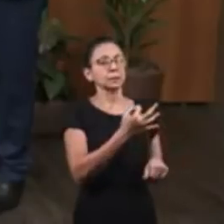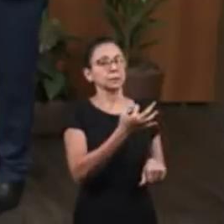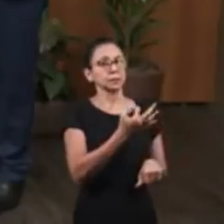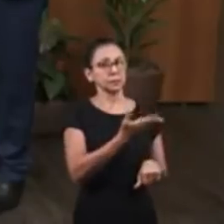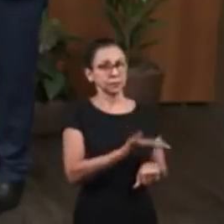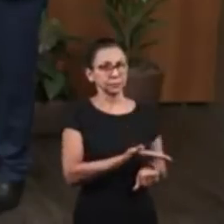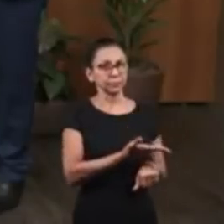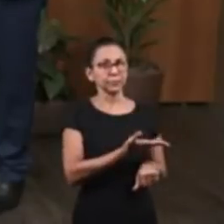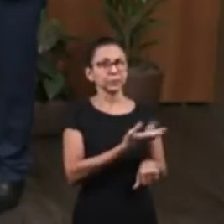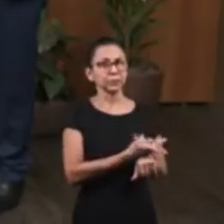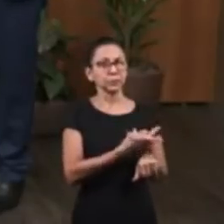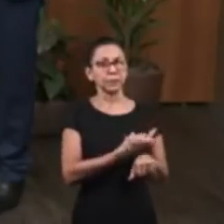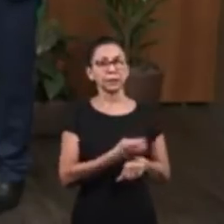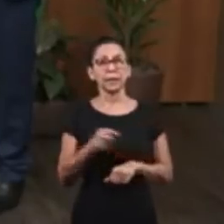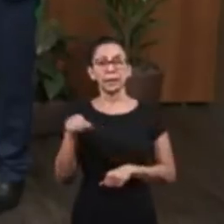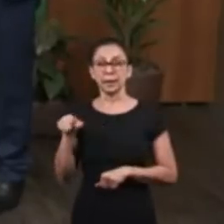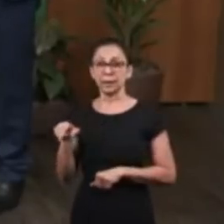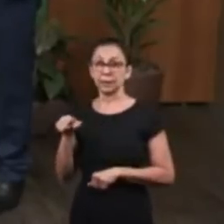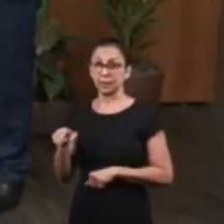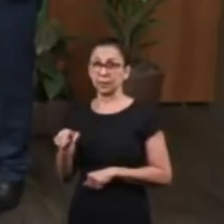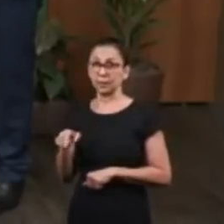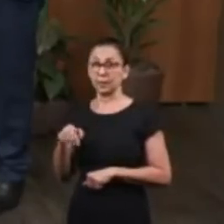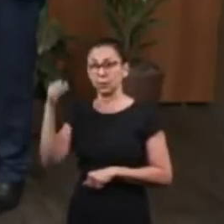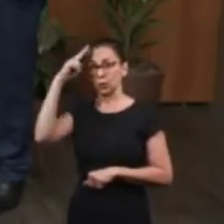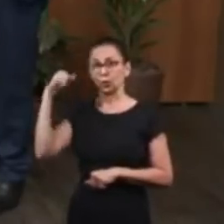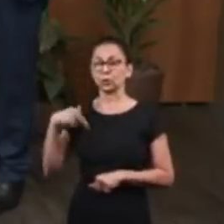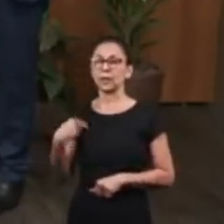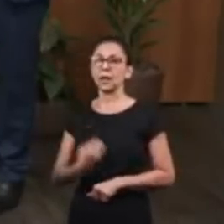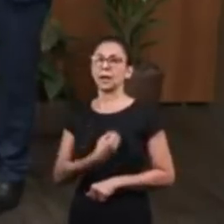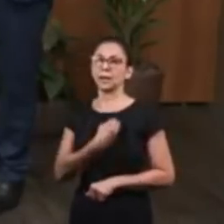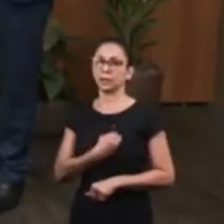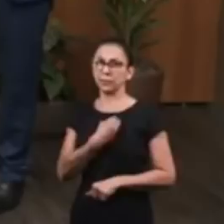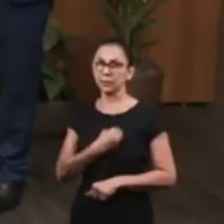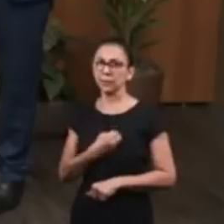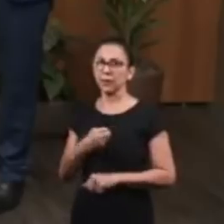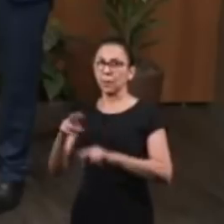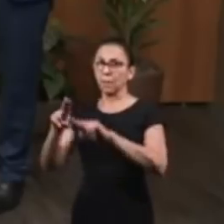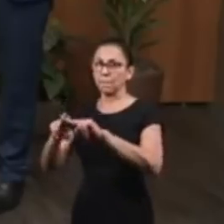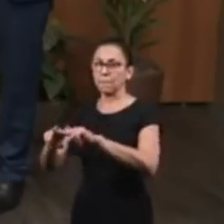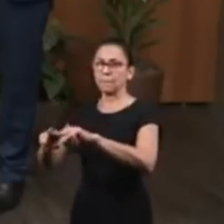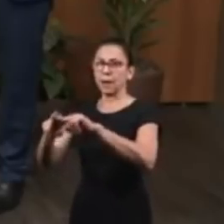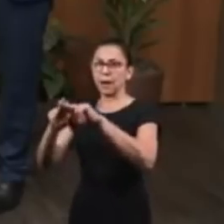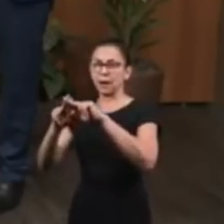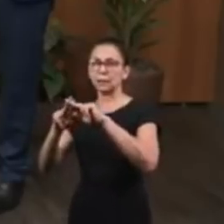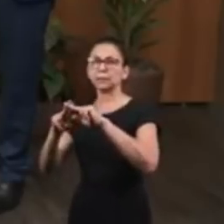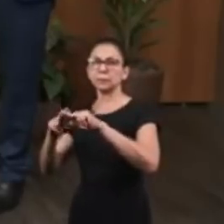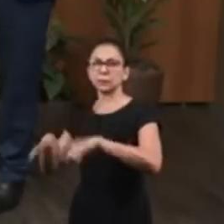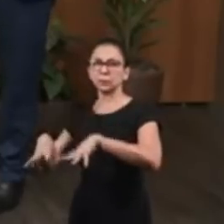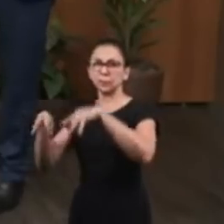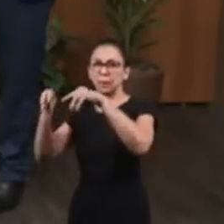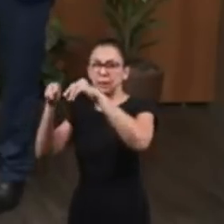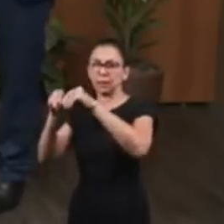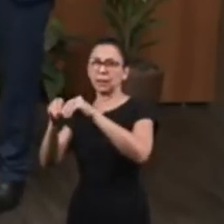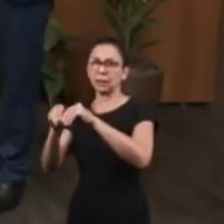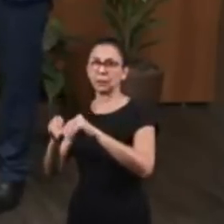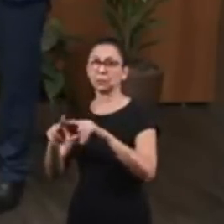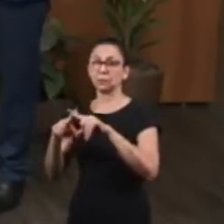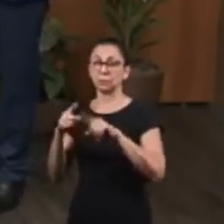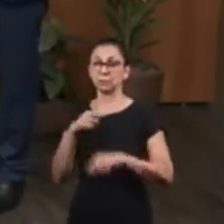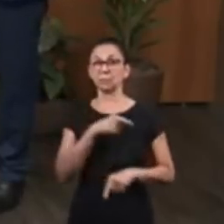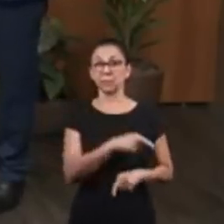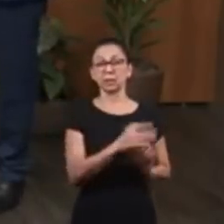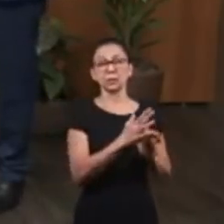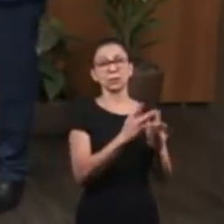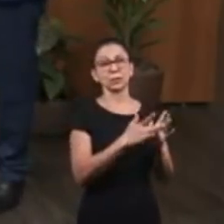through prison and suffering. But in the end, he lived. The Lord Jesus, on the contrary, paid the